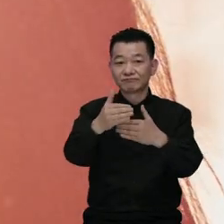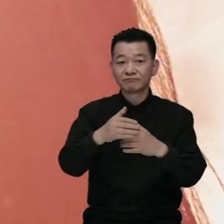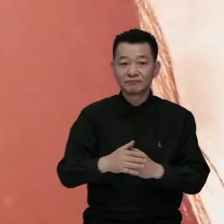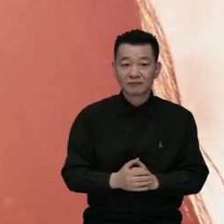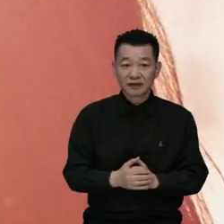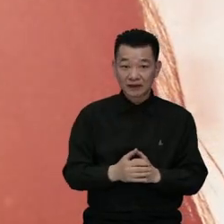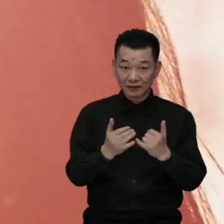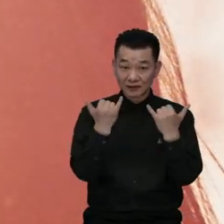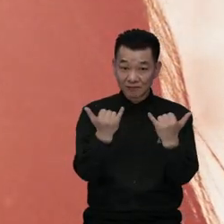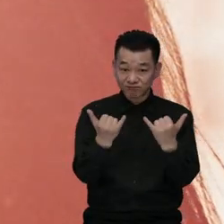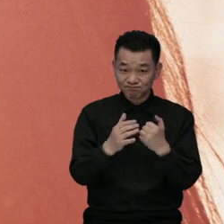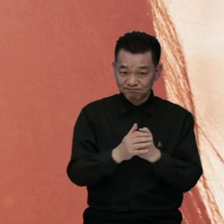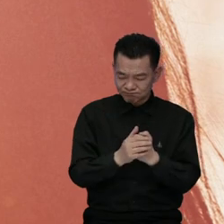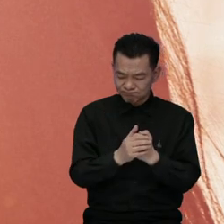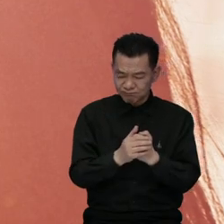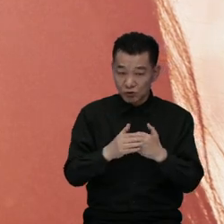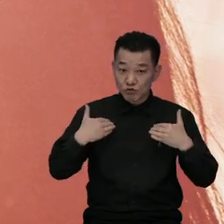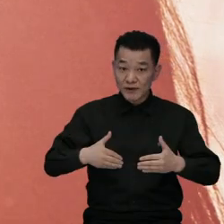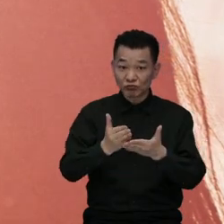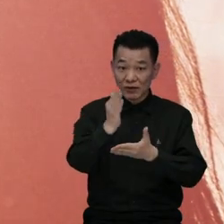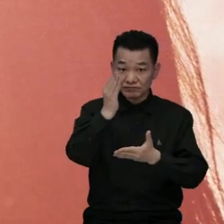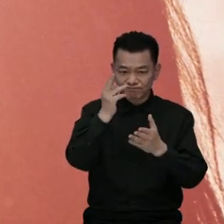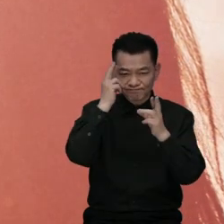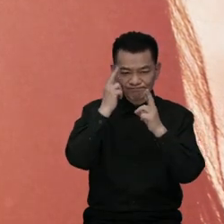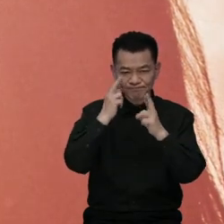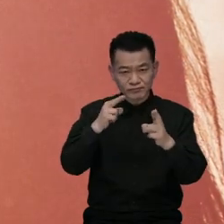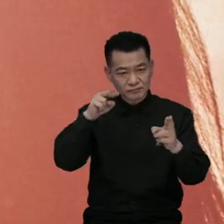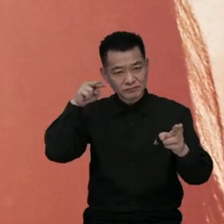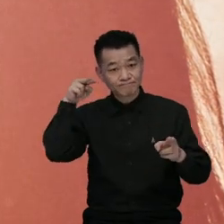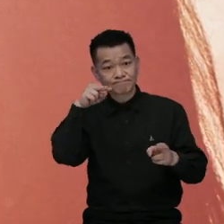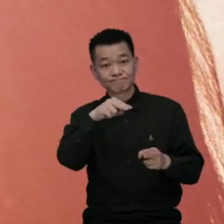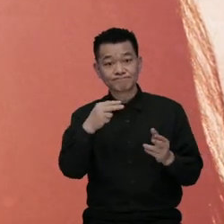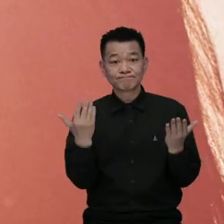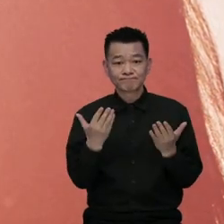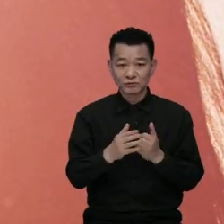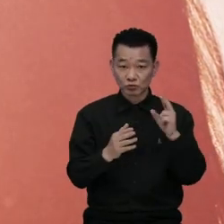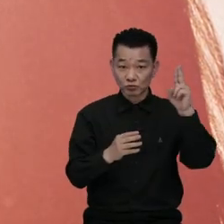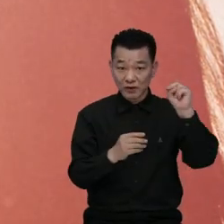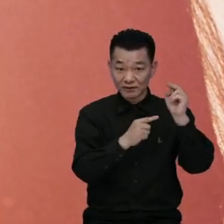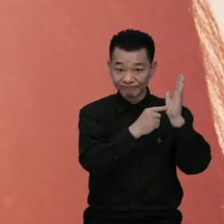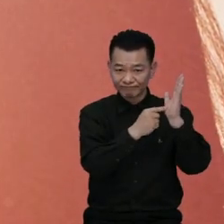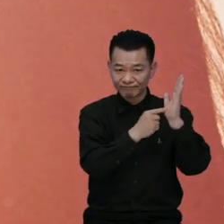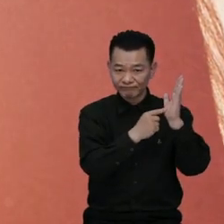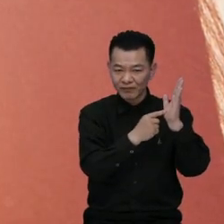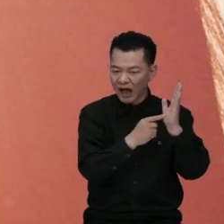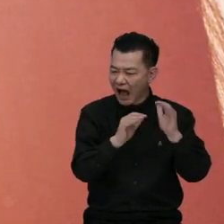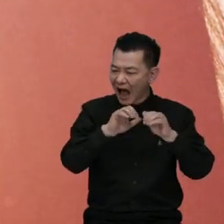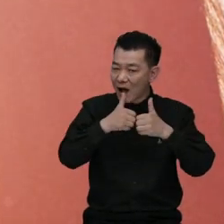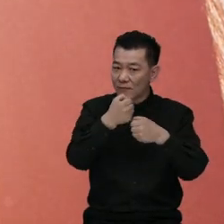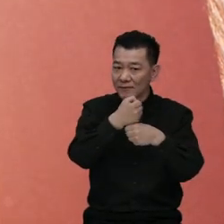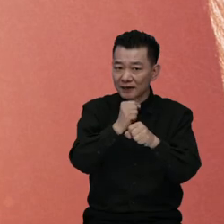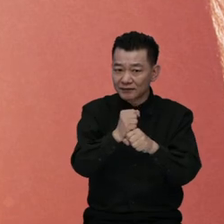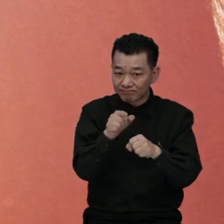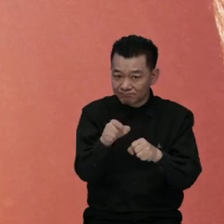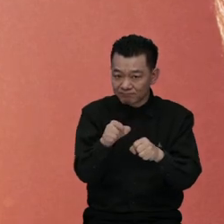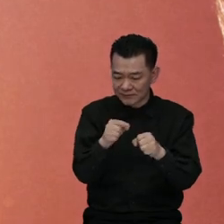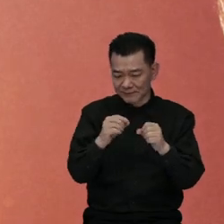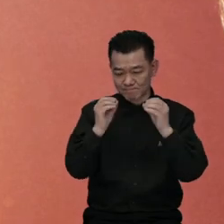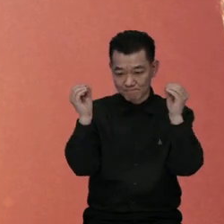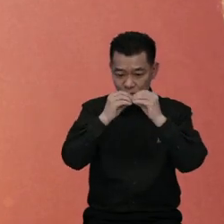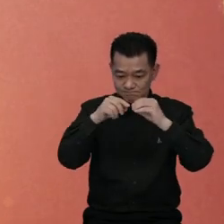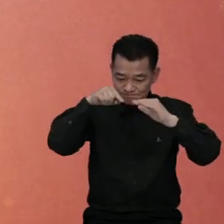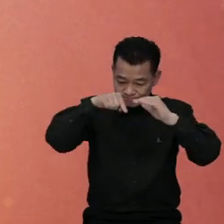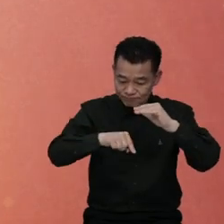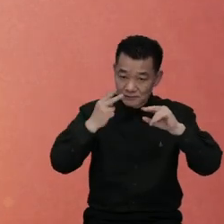Then, from now on, shall we learn about how the UN Convention on the Rights of Persons with Disabilities was adopted